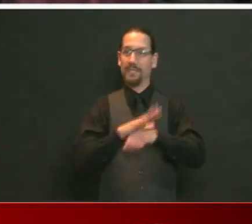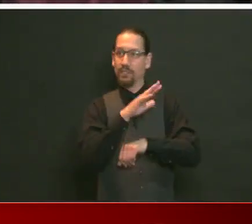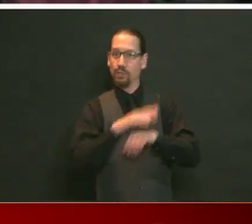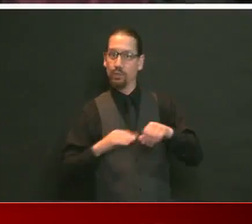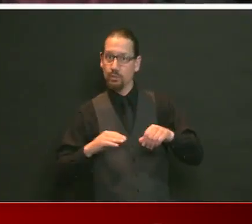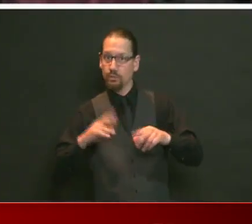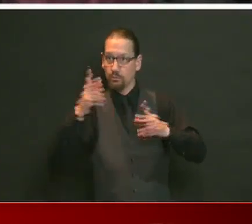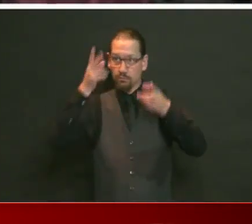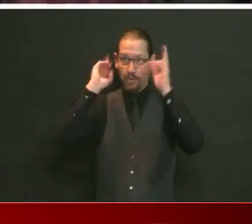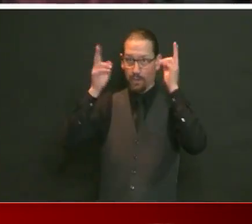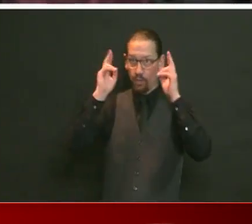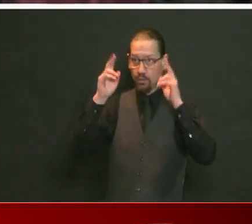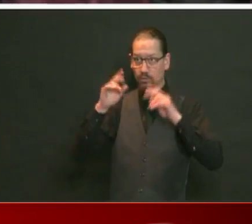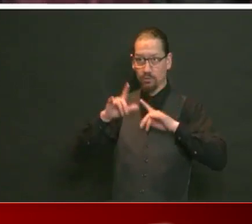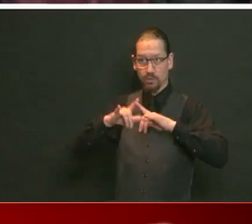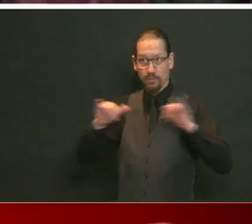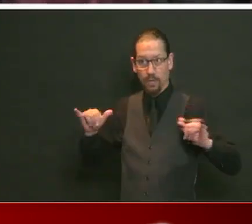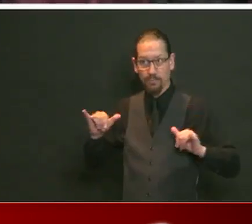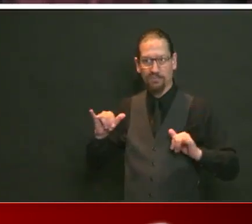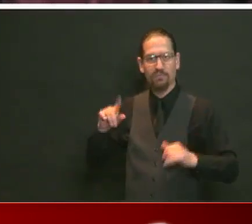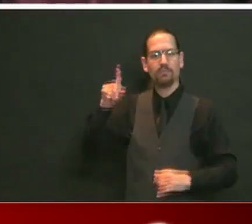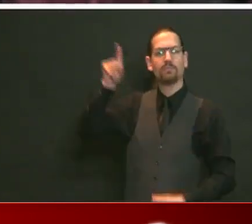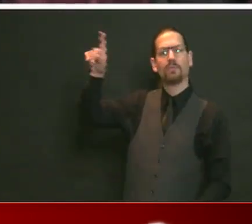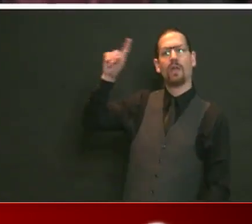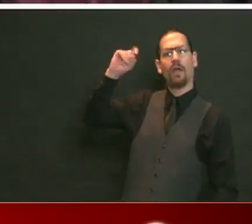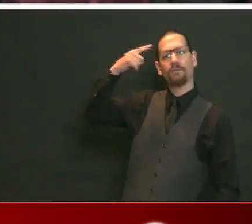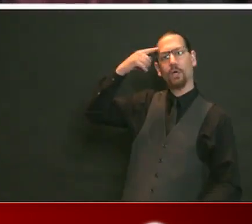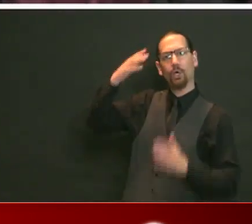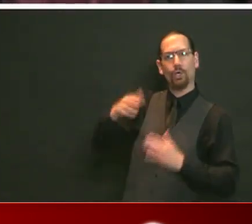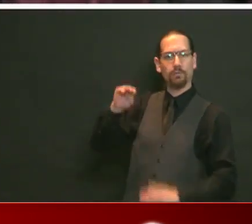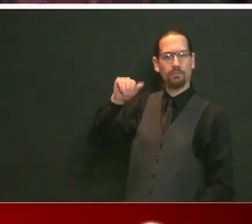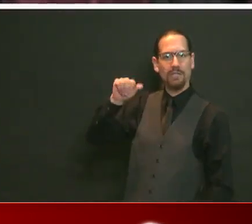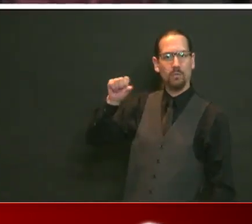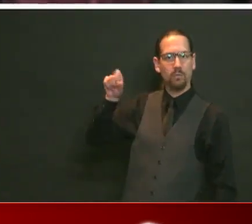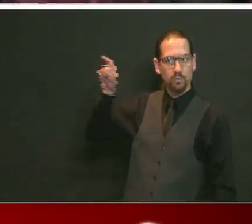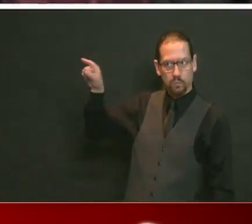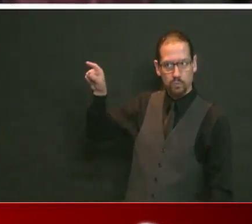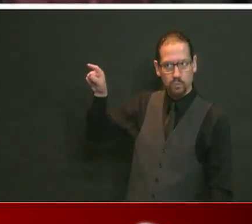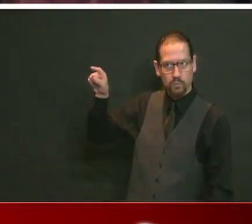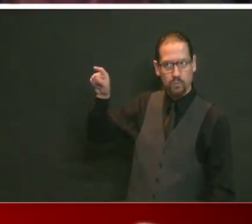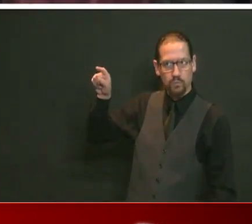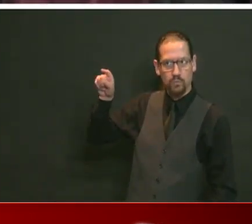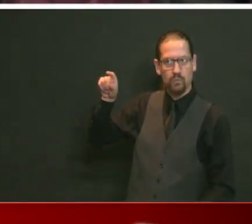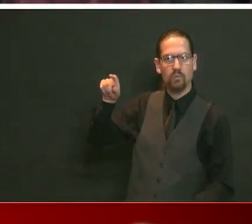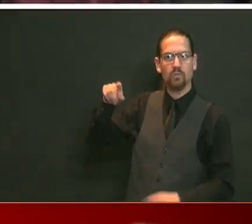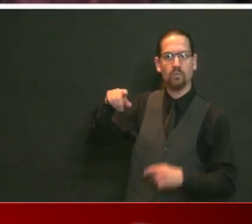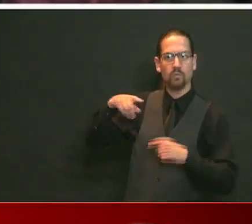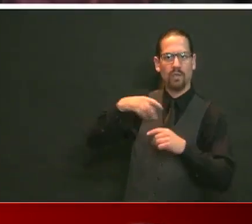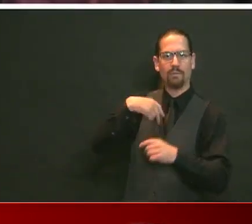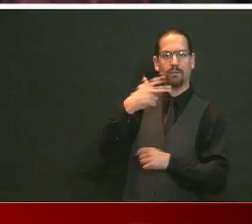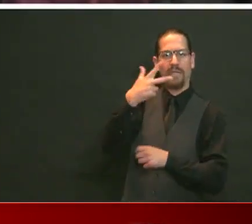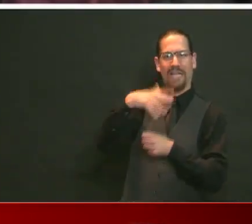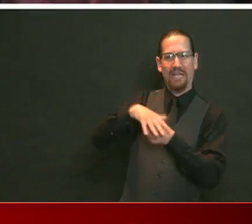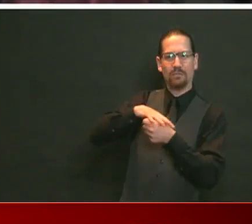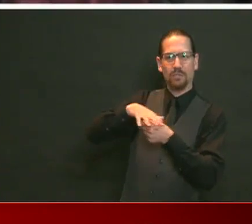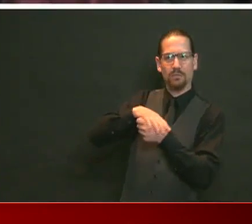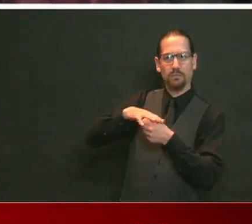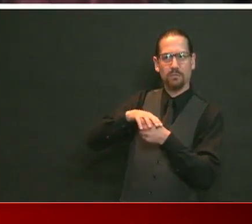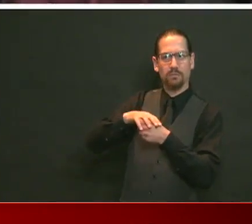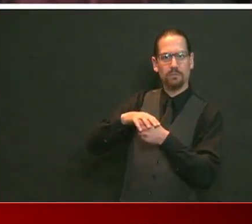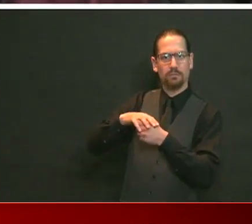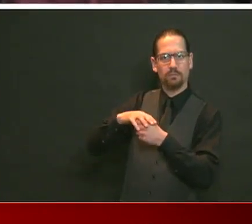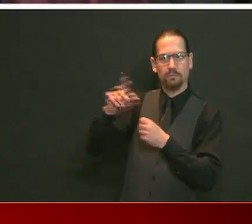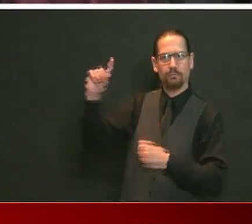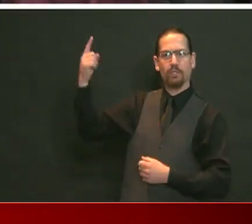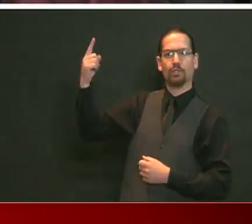announced his plans to reopen Massachusetts and those are three areas where now Massachusetts will kind of leapfrog Rhode Island. While recognizing